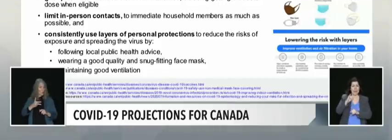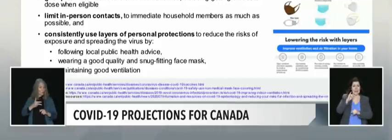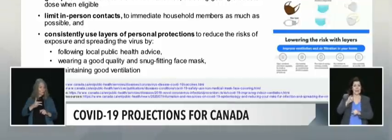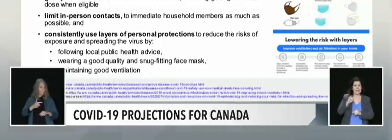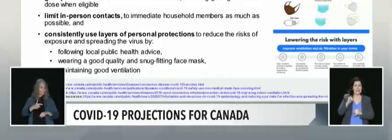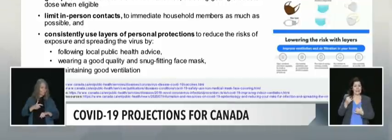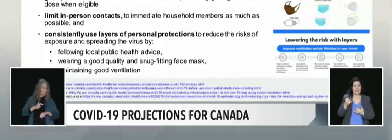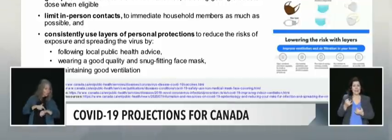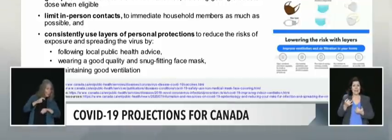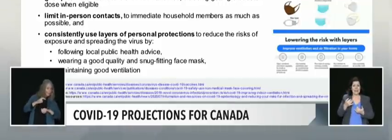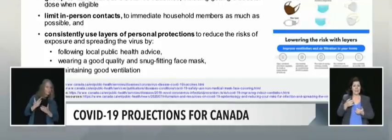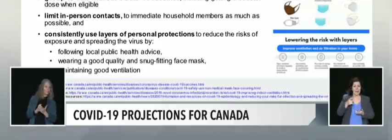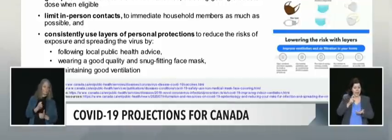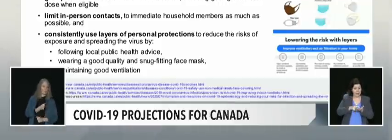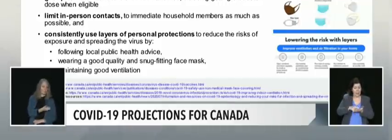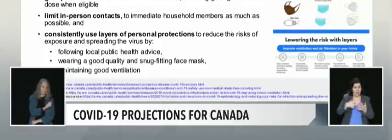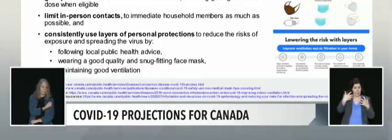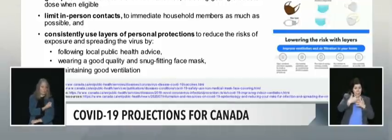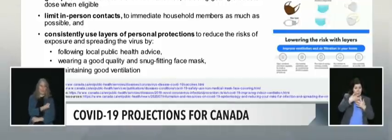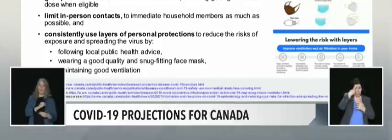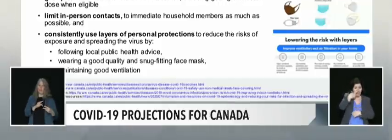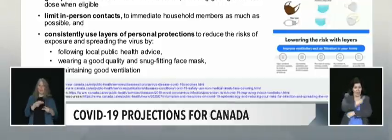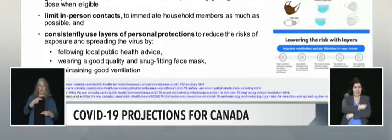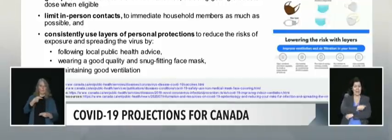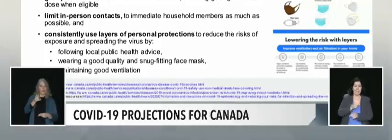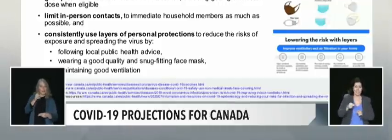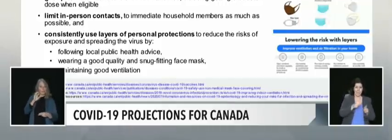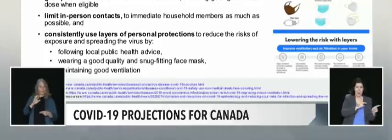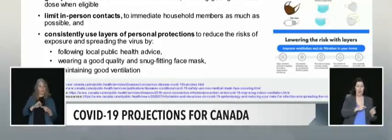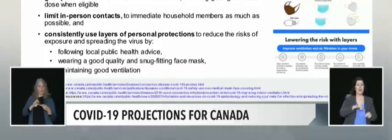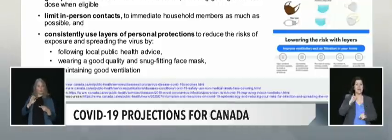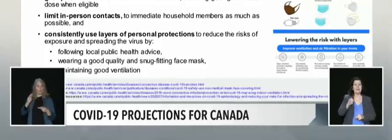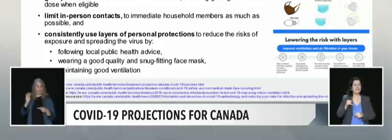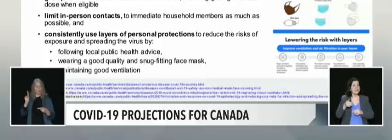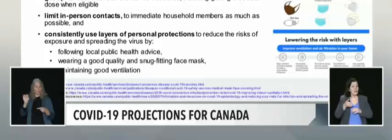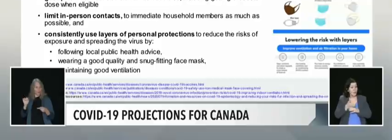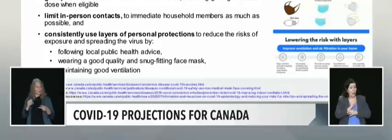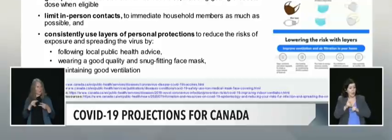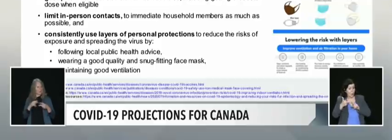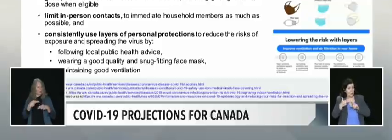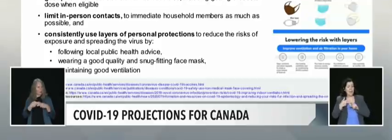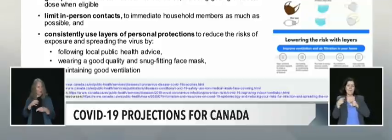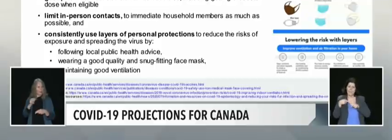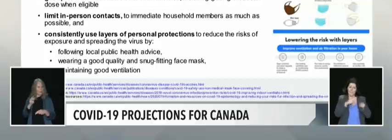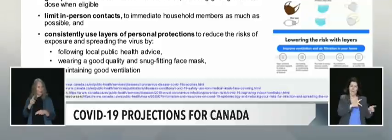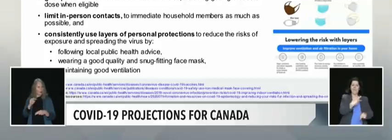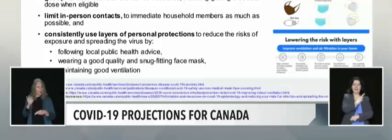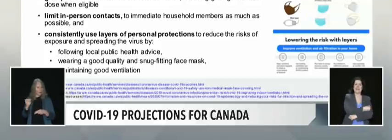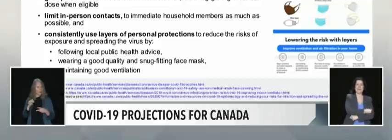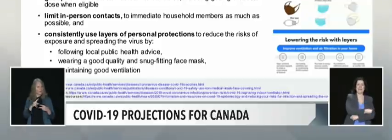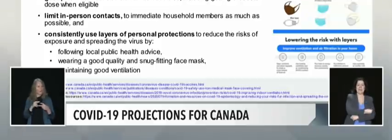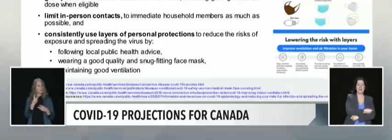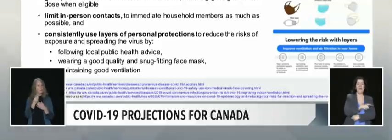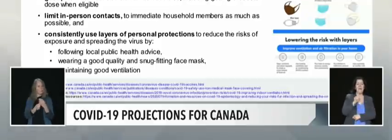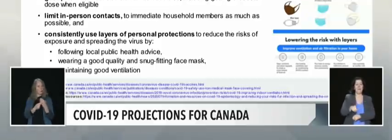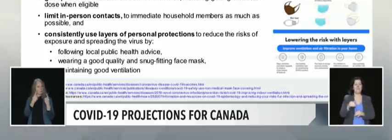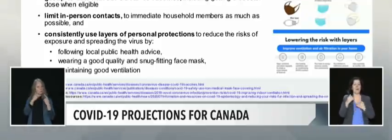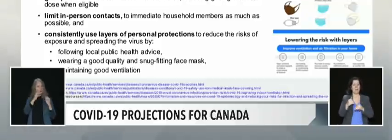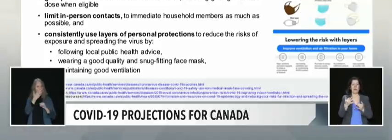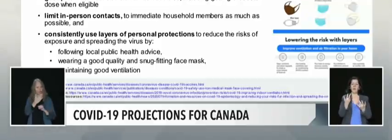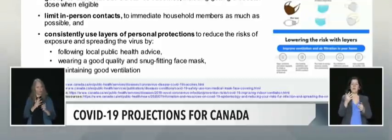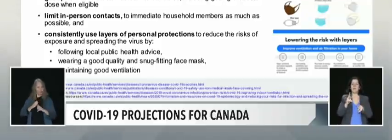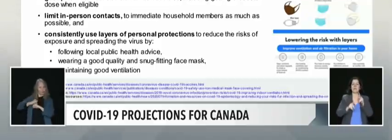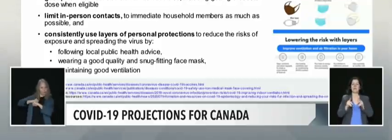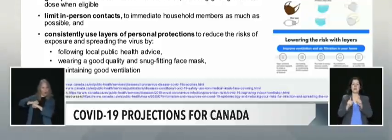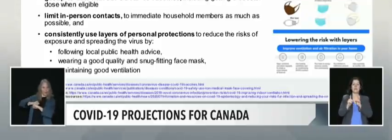eligible. Either the Pfizer-BioNTech or Moderna mRNA vaccines are effective as boosters, so please feel confident